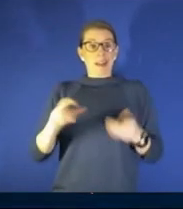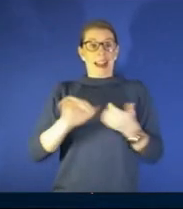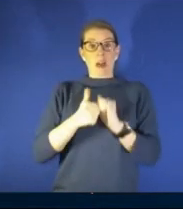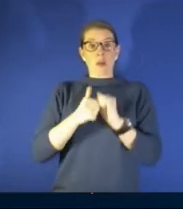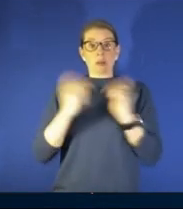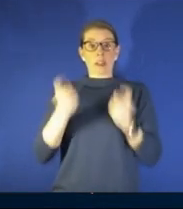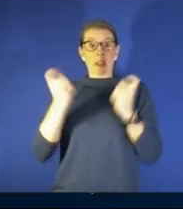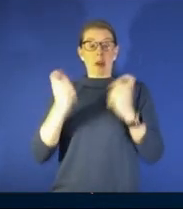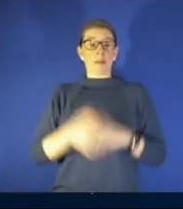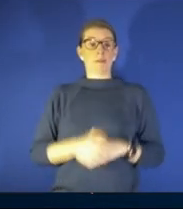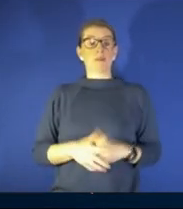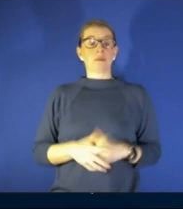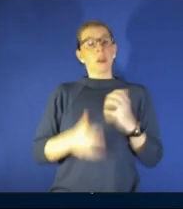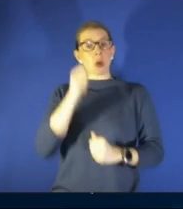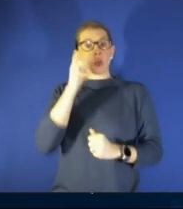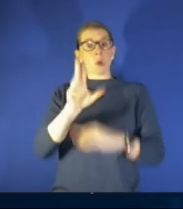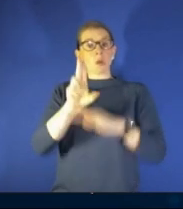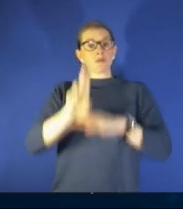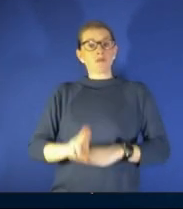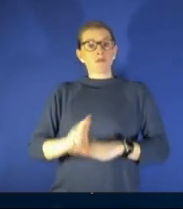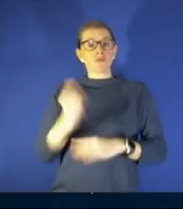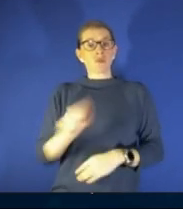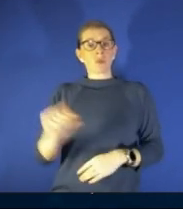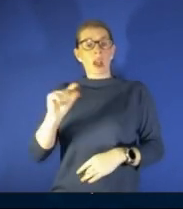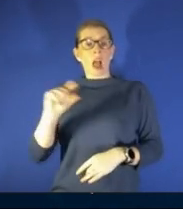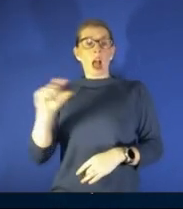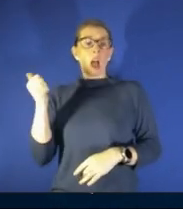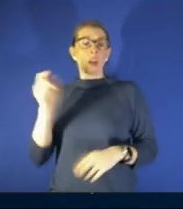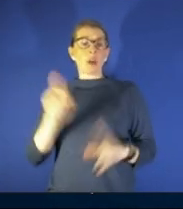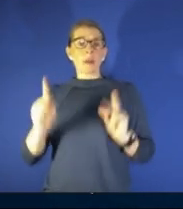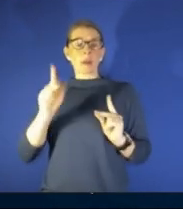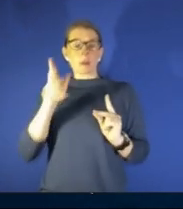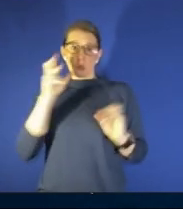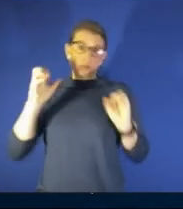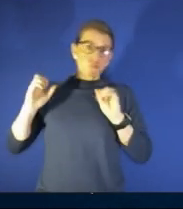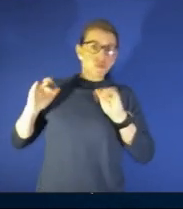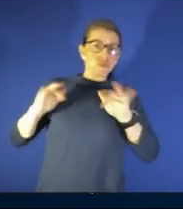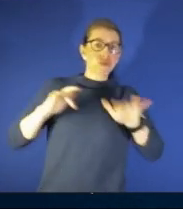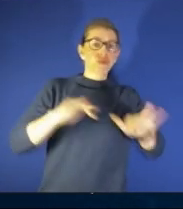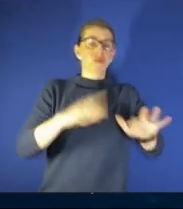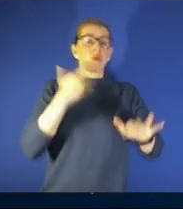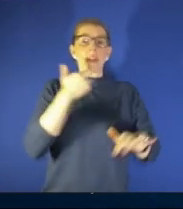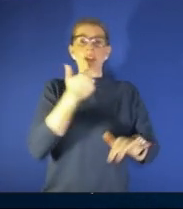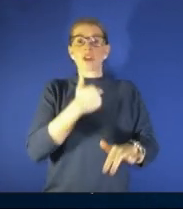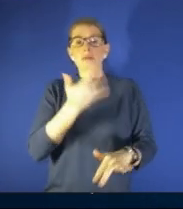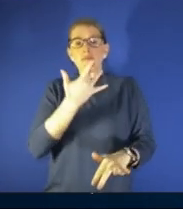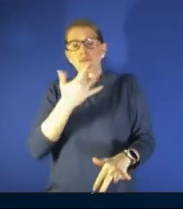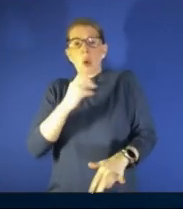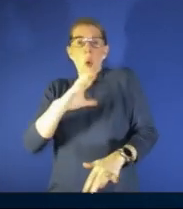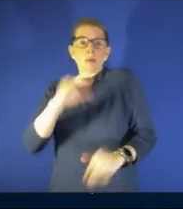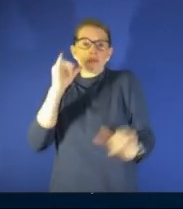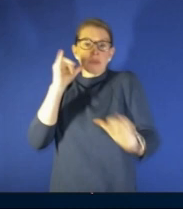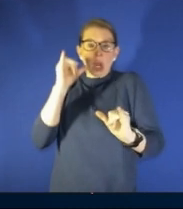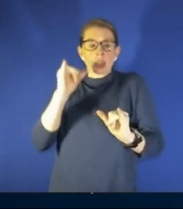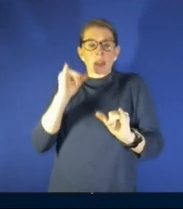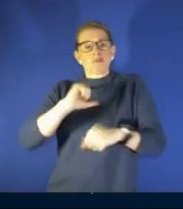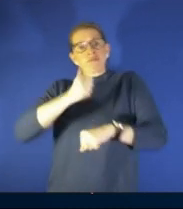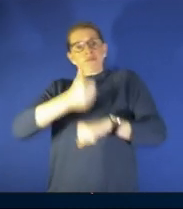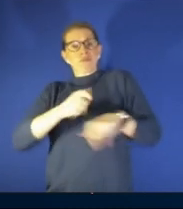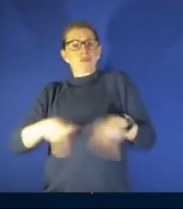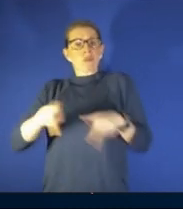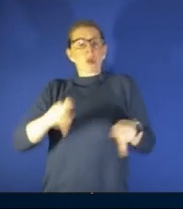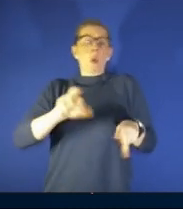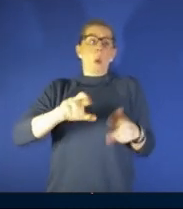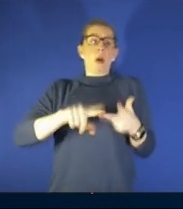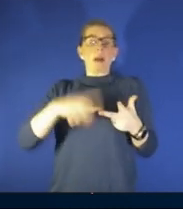wear green while others will pack their favorite irish bar or restaurant go to or host a party or go out and watch